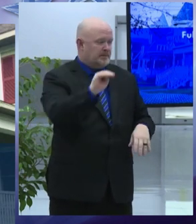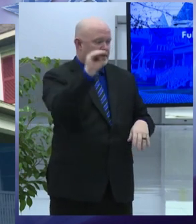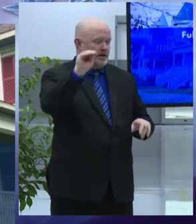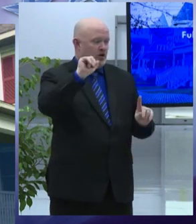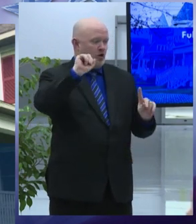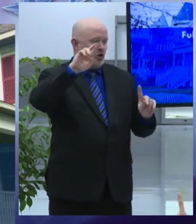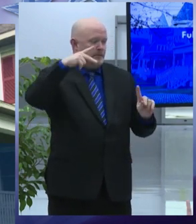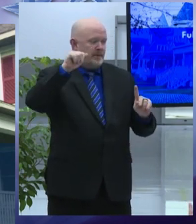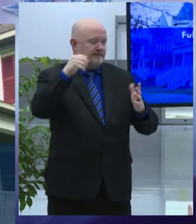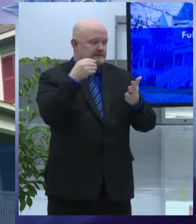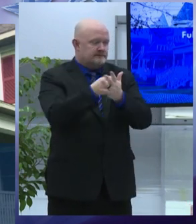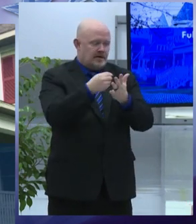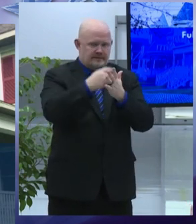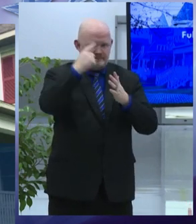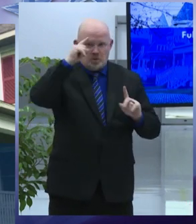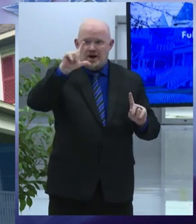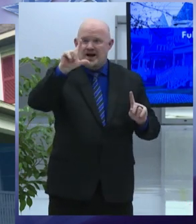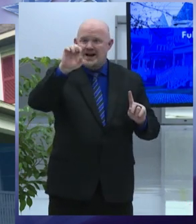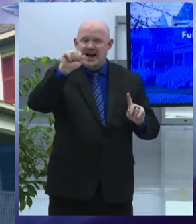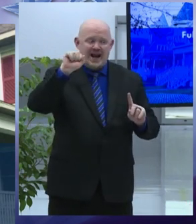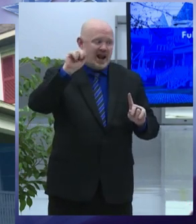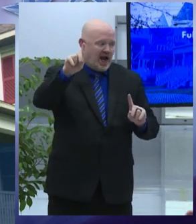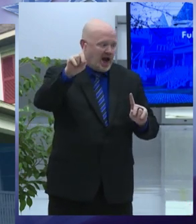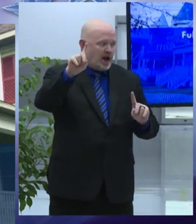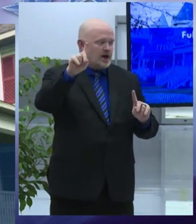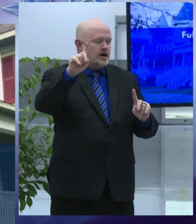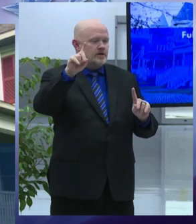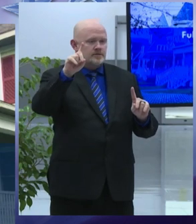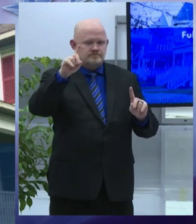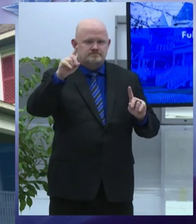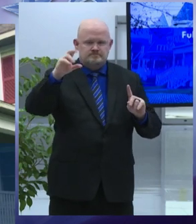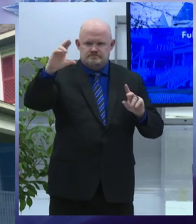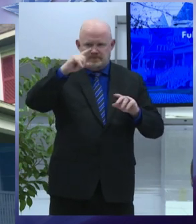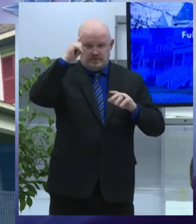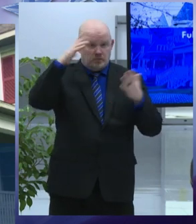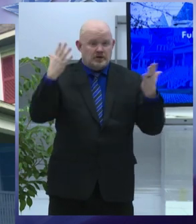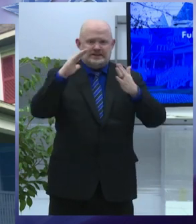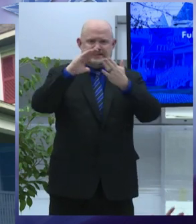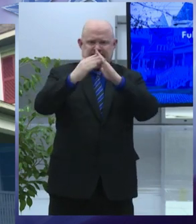you for approving this historic ordinance and for authorizing the funding for implementation